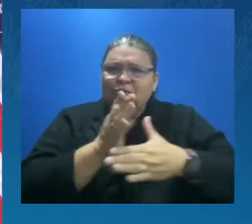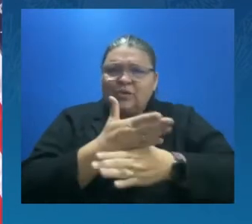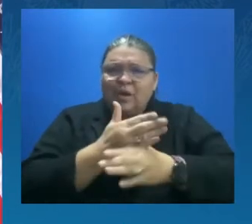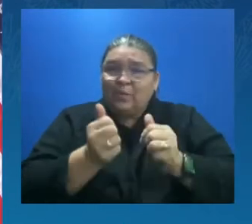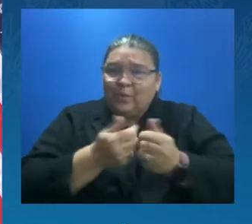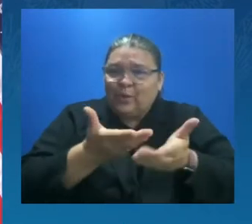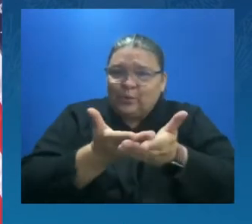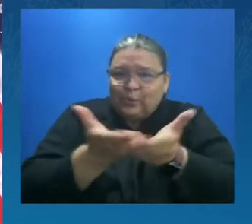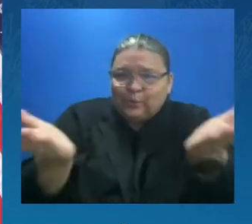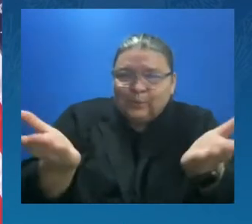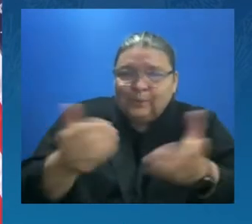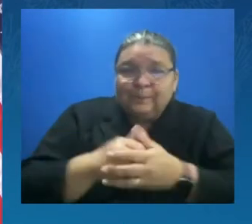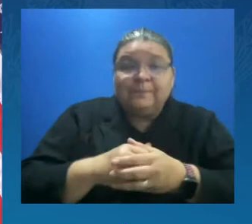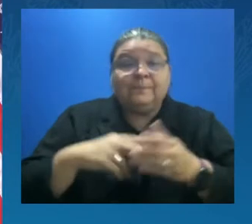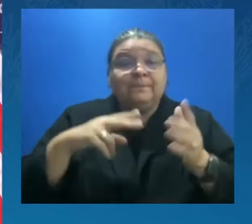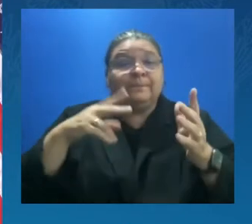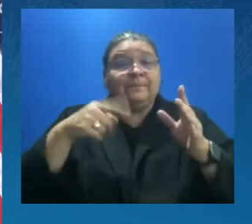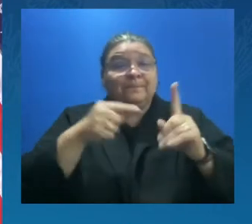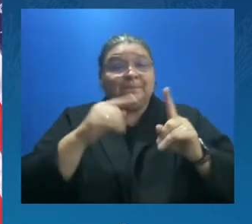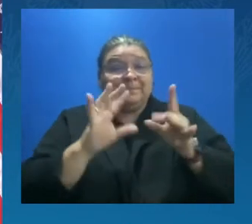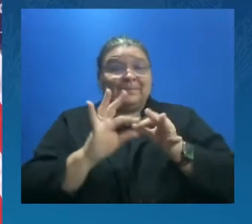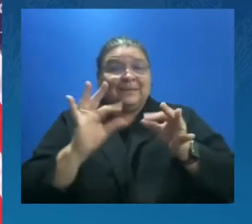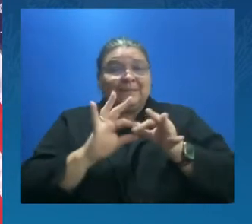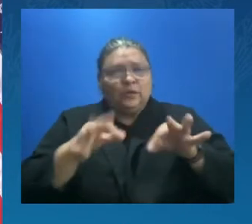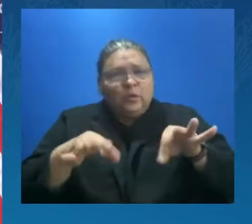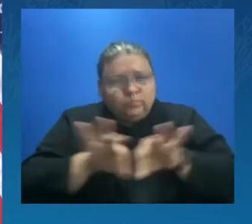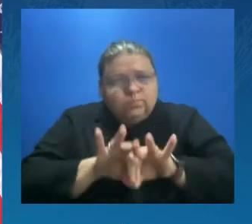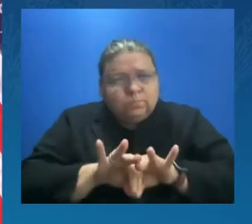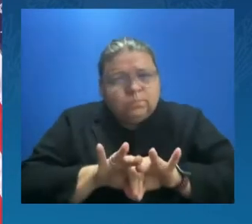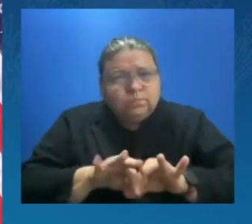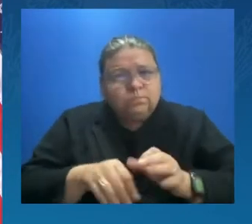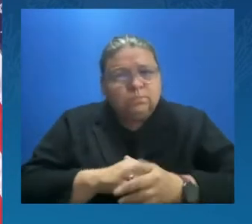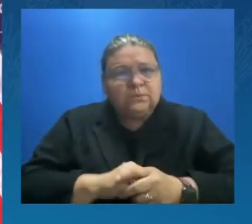I get the information across to you, especially with my kids in the room.